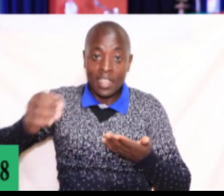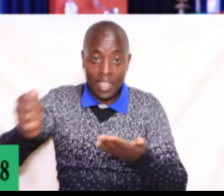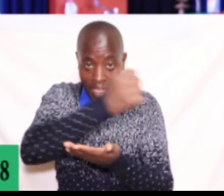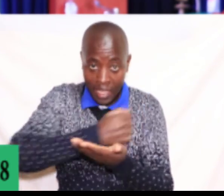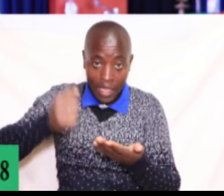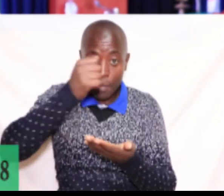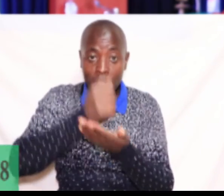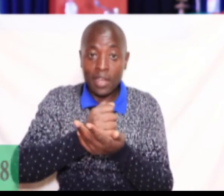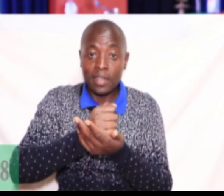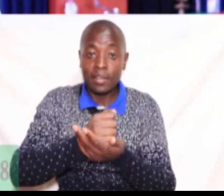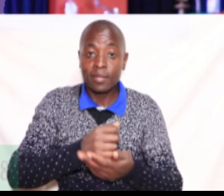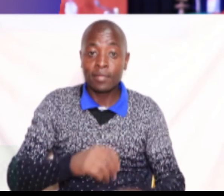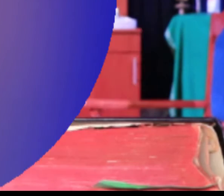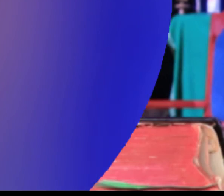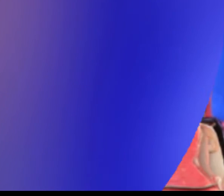Amen.